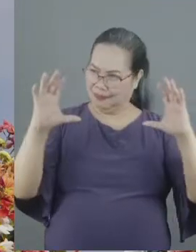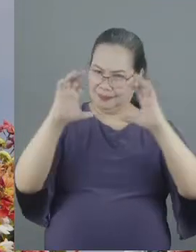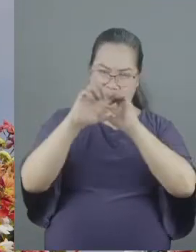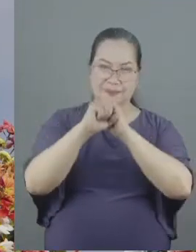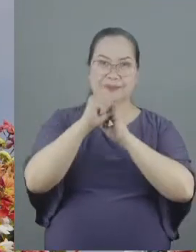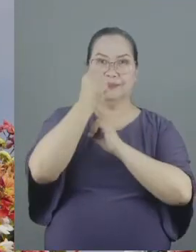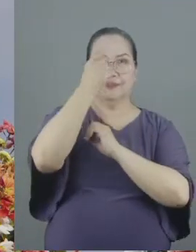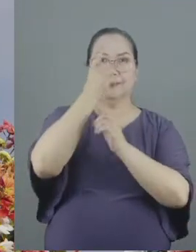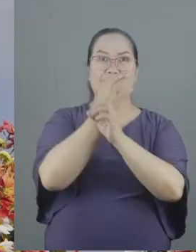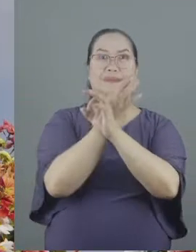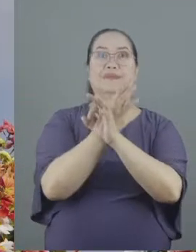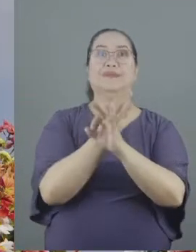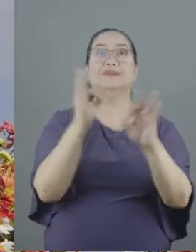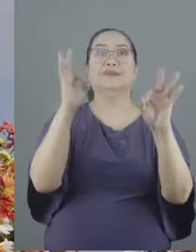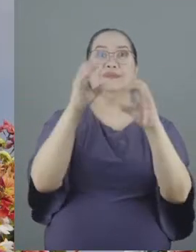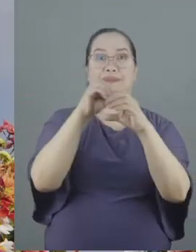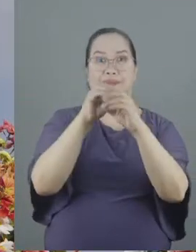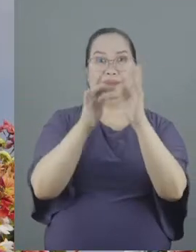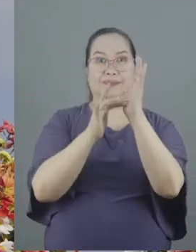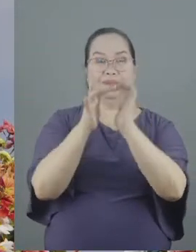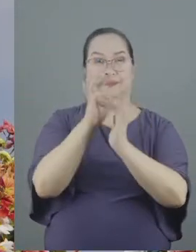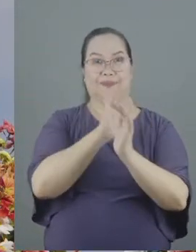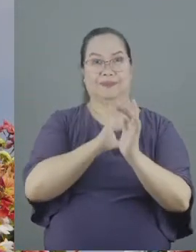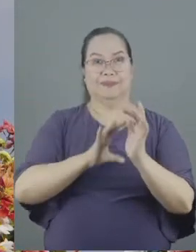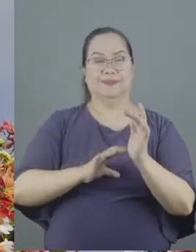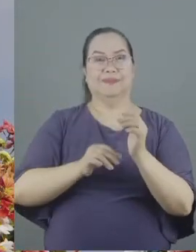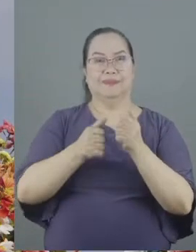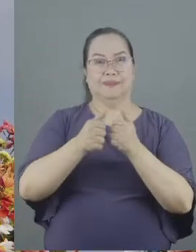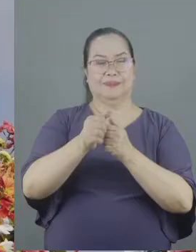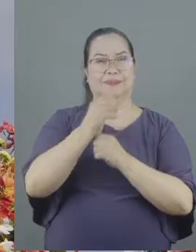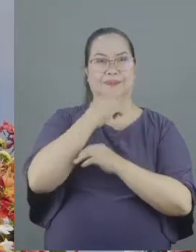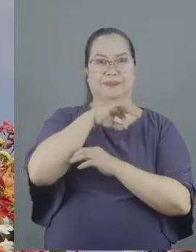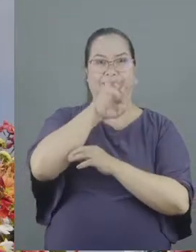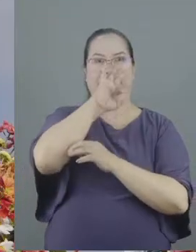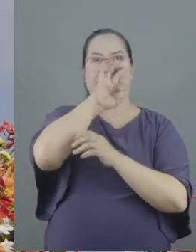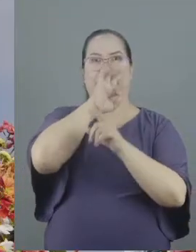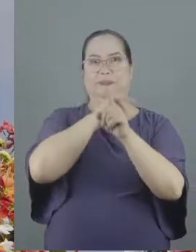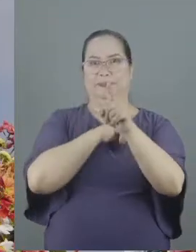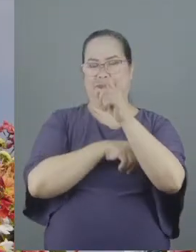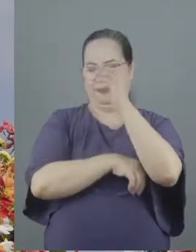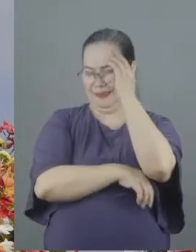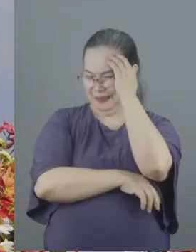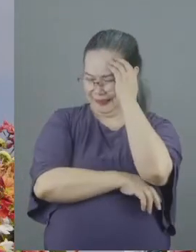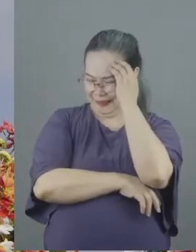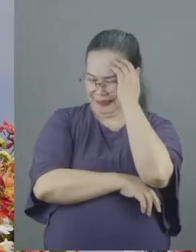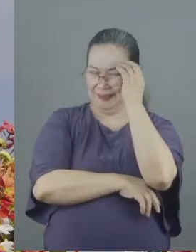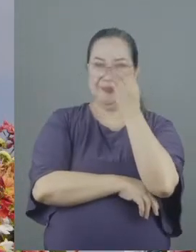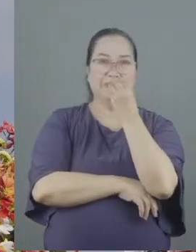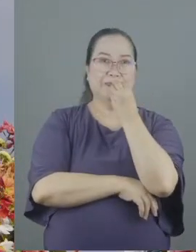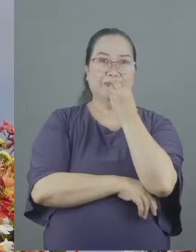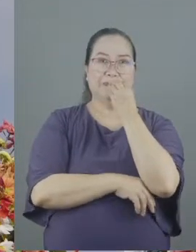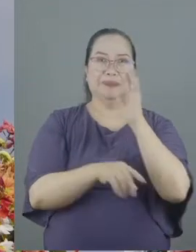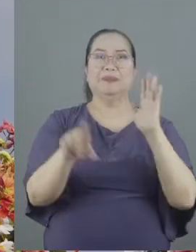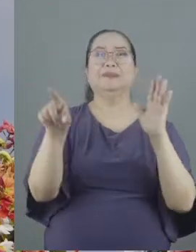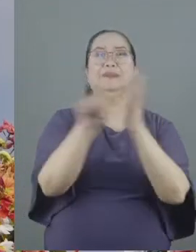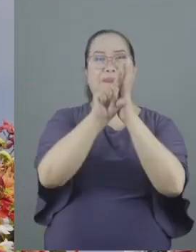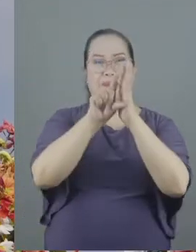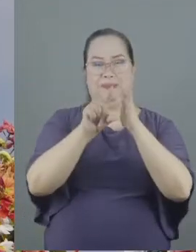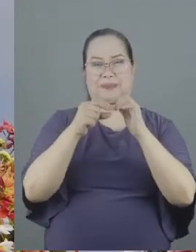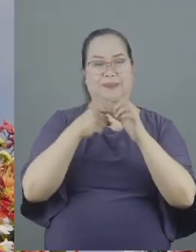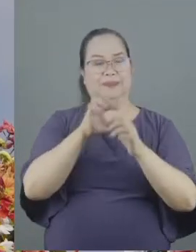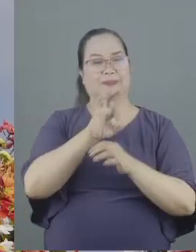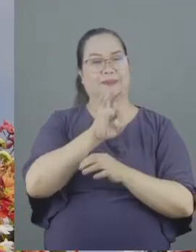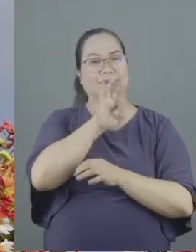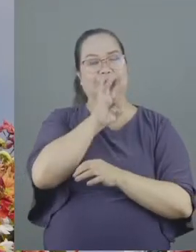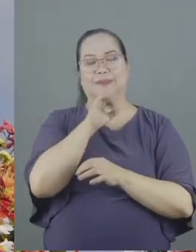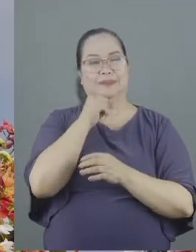free in Christ and they were still offended when they ate something that was not kosher that was not